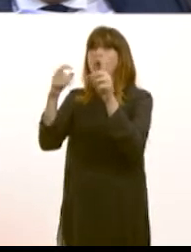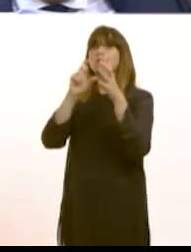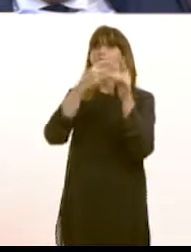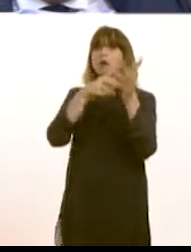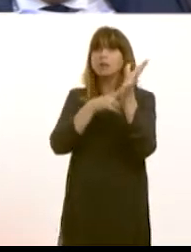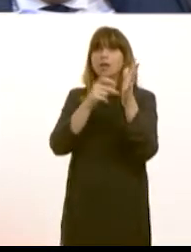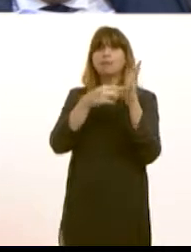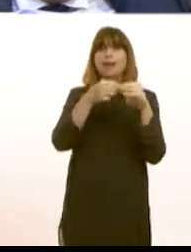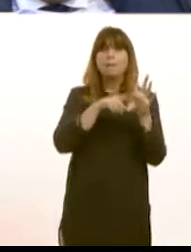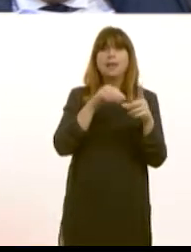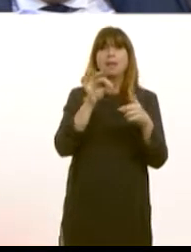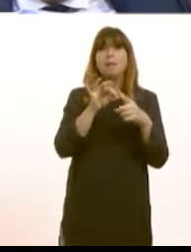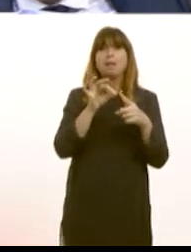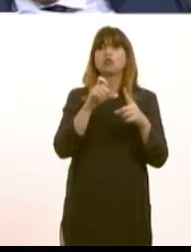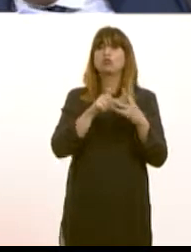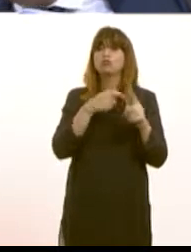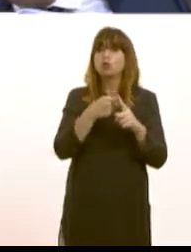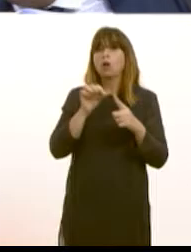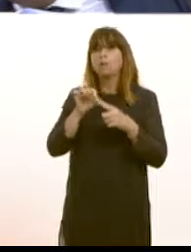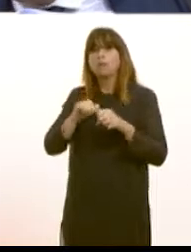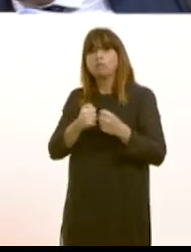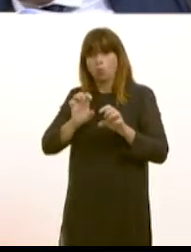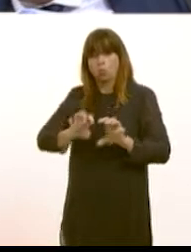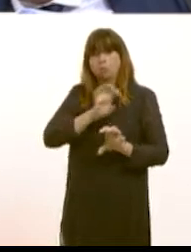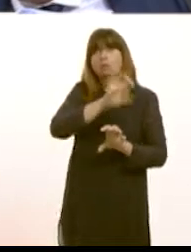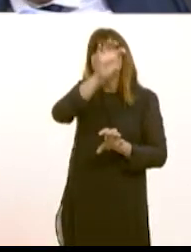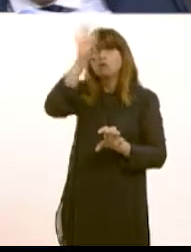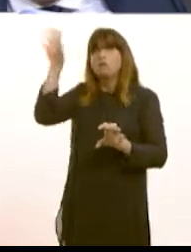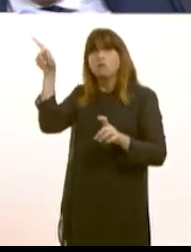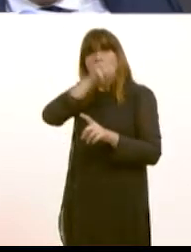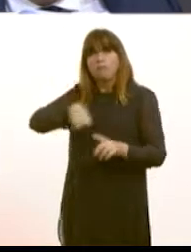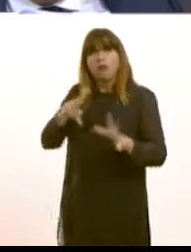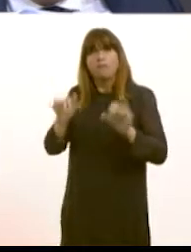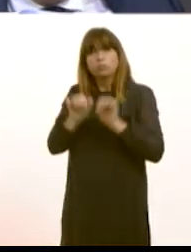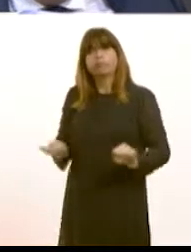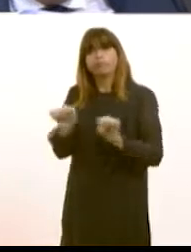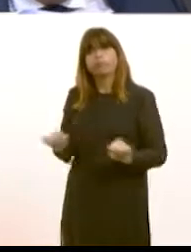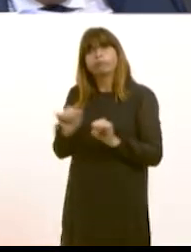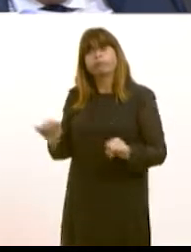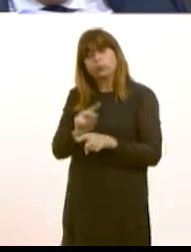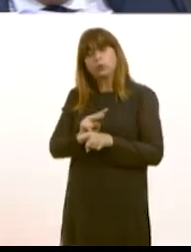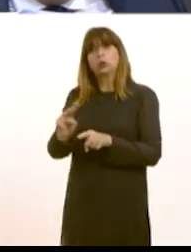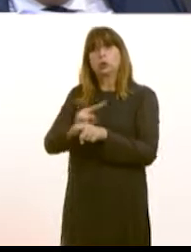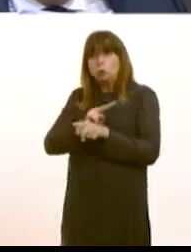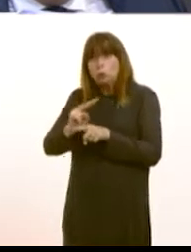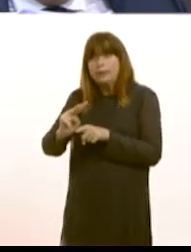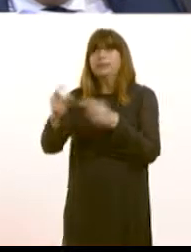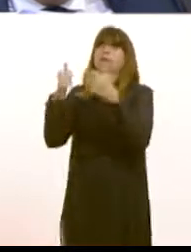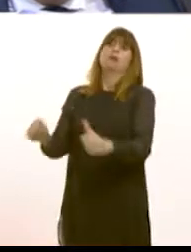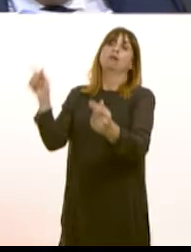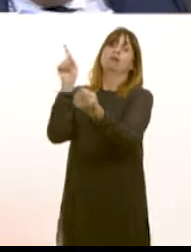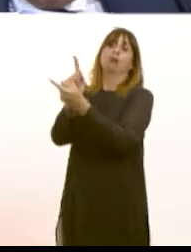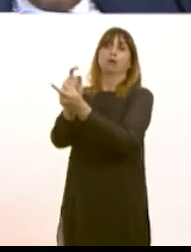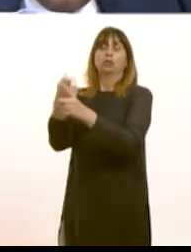Tembi, Pembroke Dock, Pembroke, all of those communities that have to wait a fortnight these days for an appointment with GP